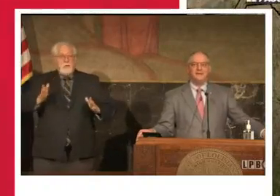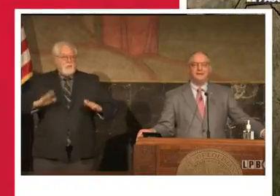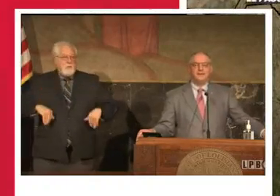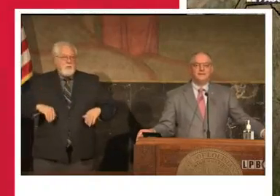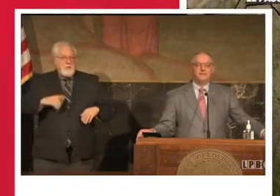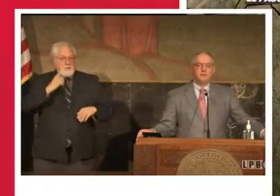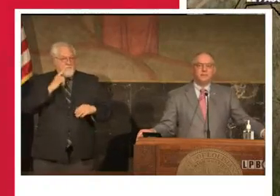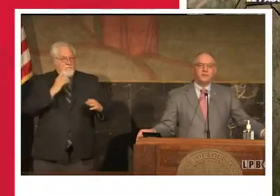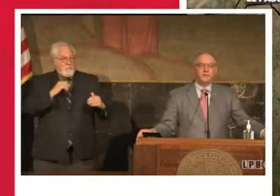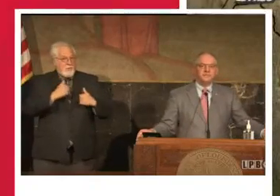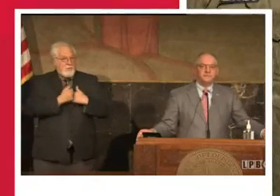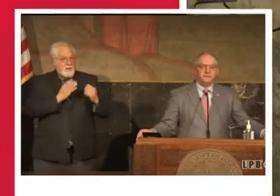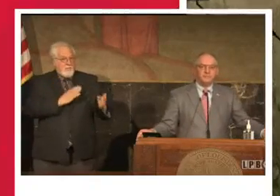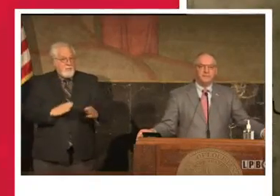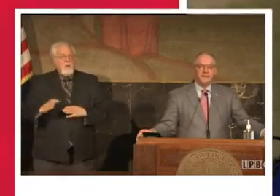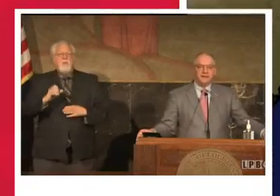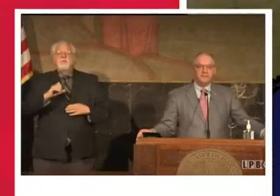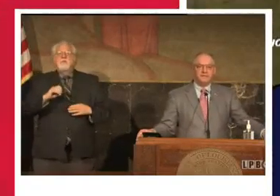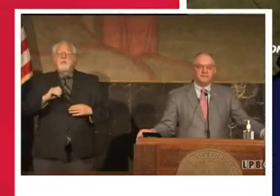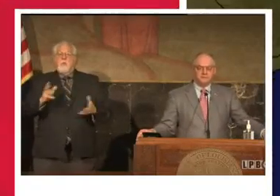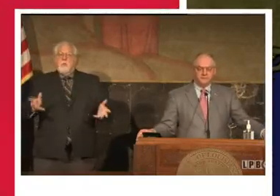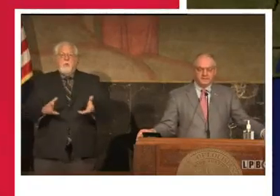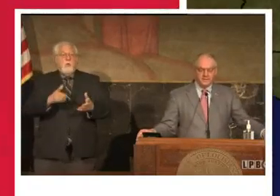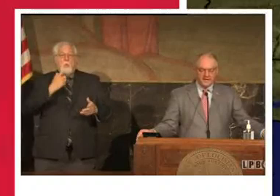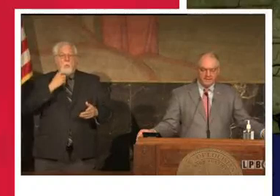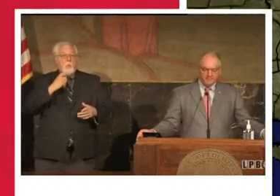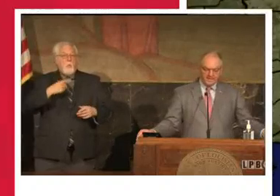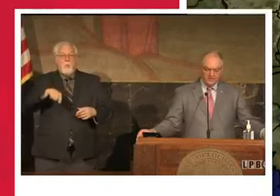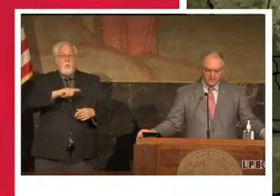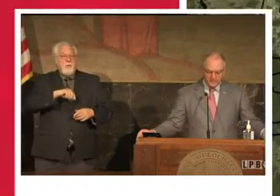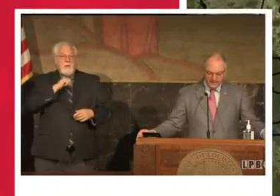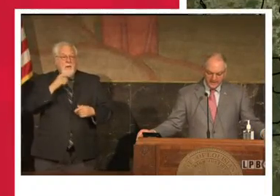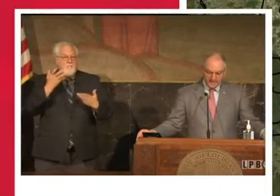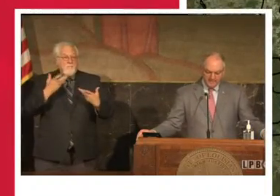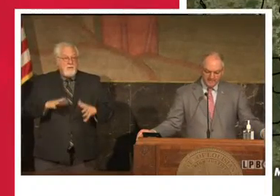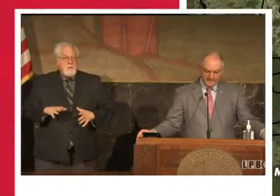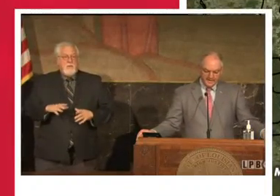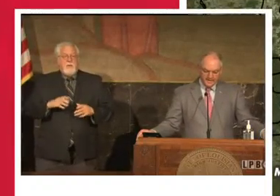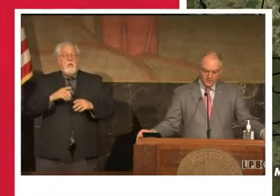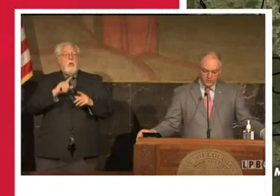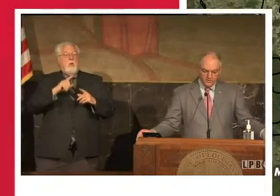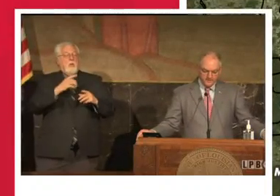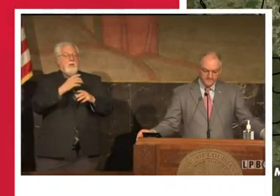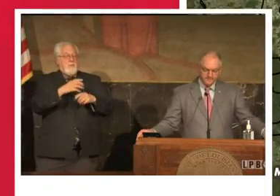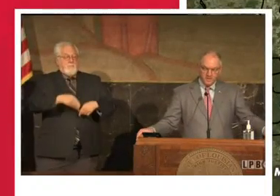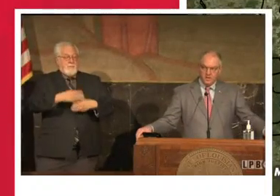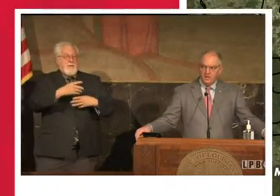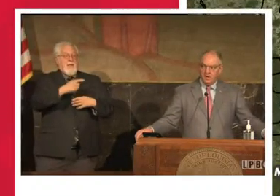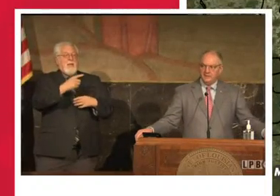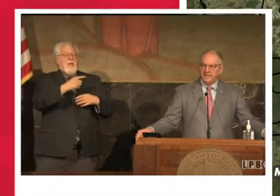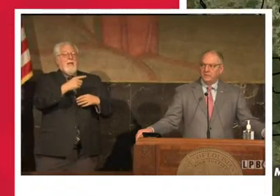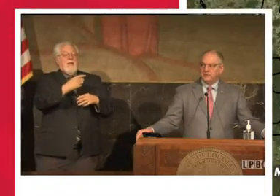plan. So I'm encouraging people, if they haven't done so, to get a game plan. You can go to getagameplan.org.